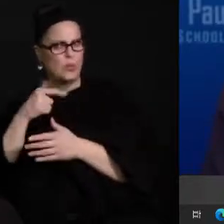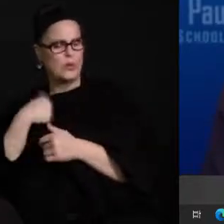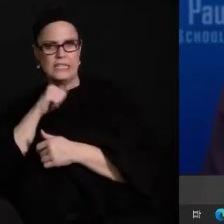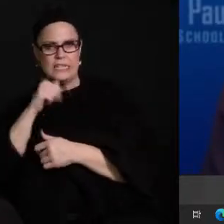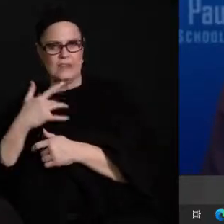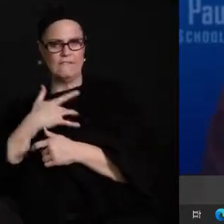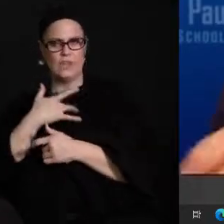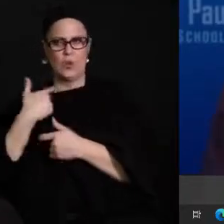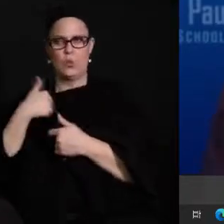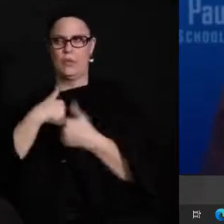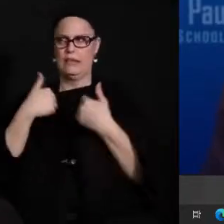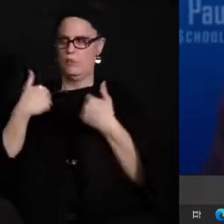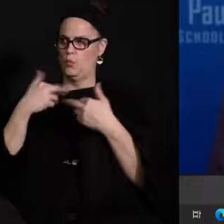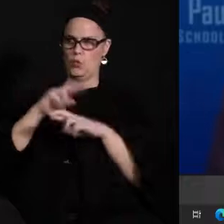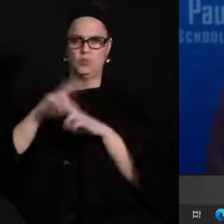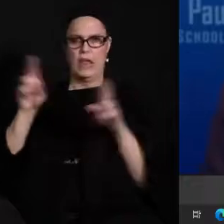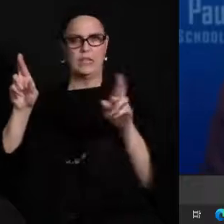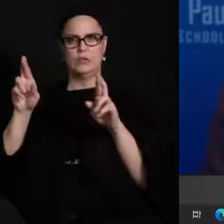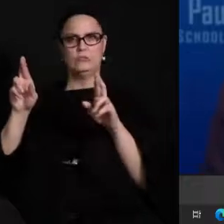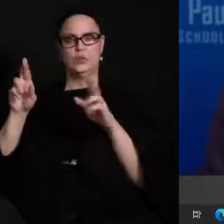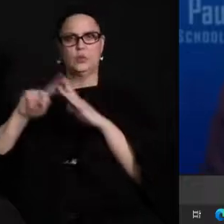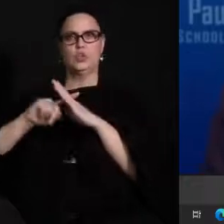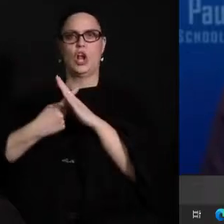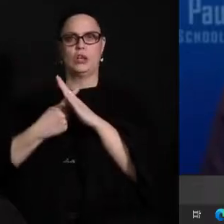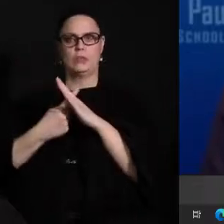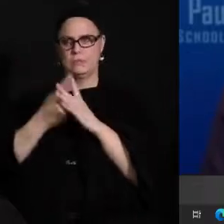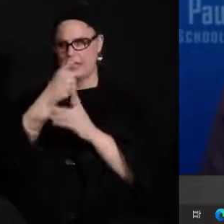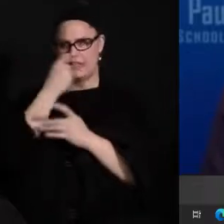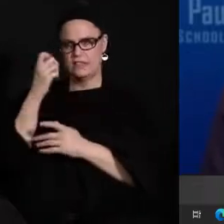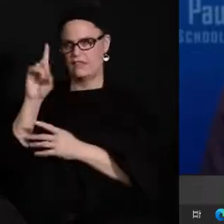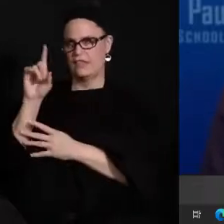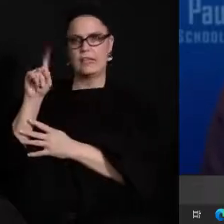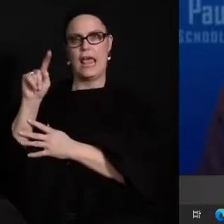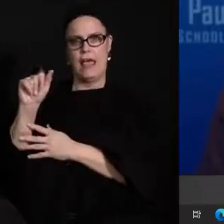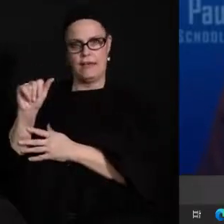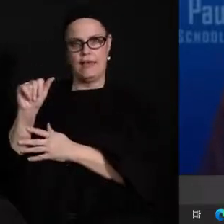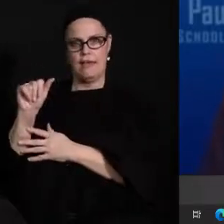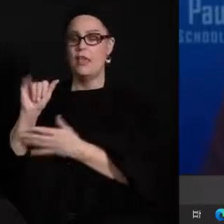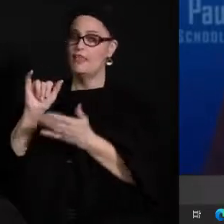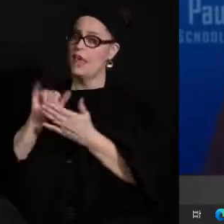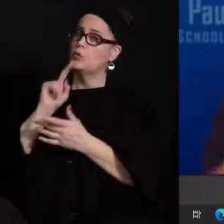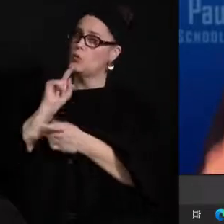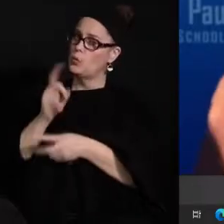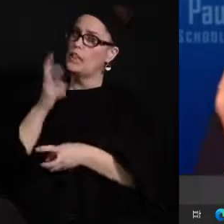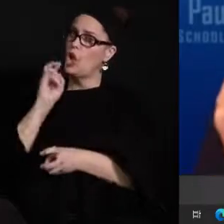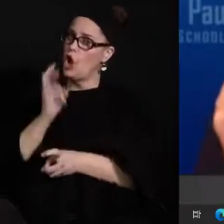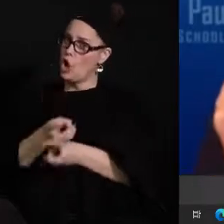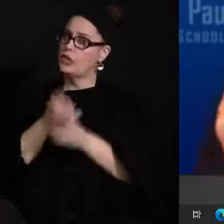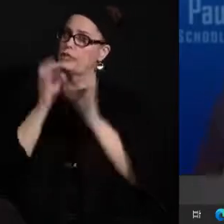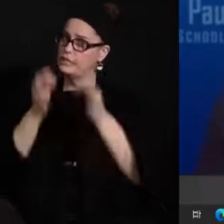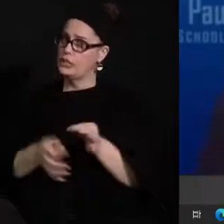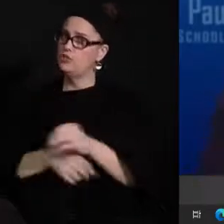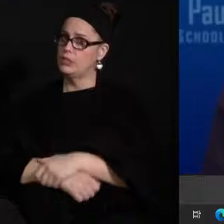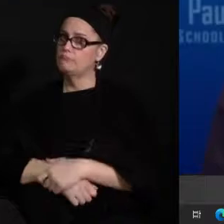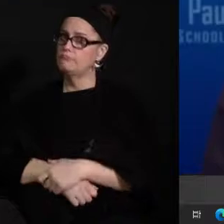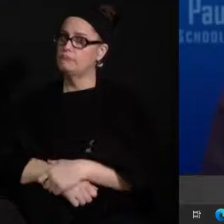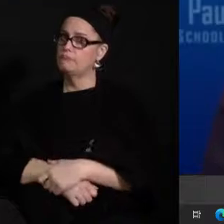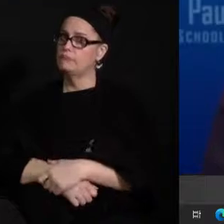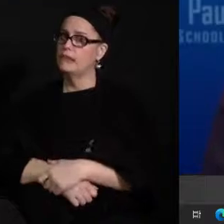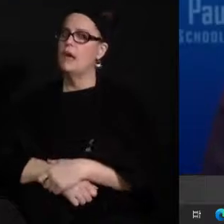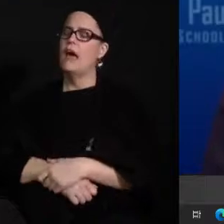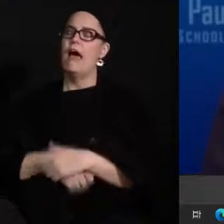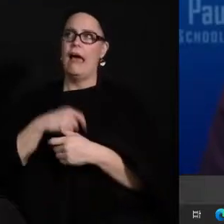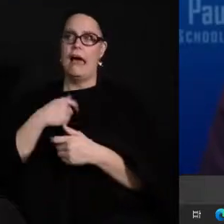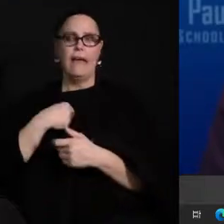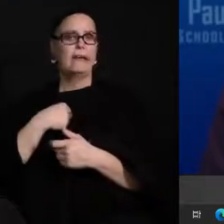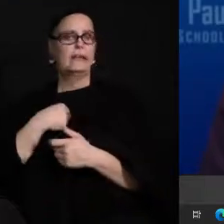to be confident saying we are ready to start in anything but distance learning that was a hard decision i took a lot of opposition